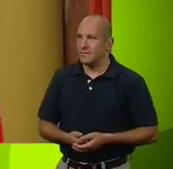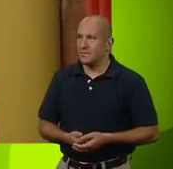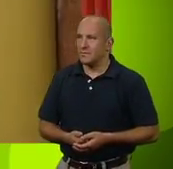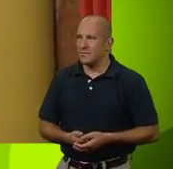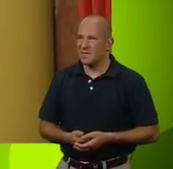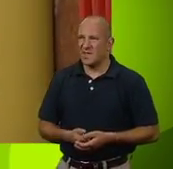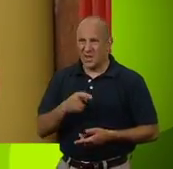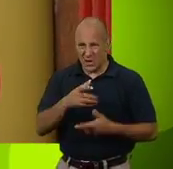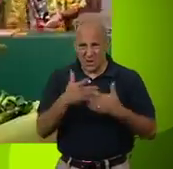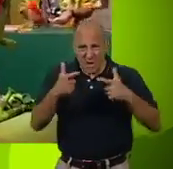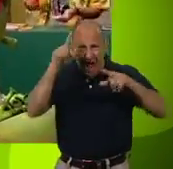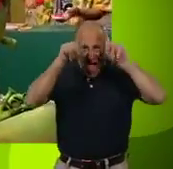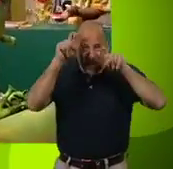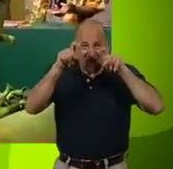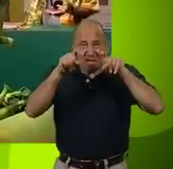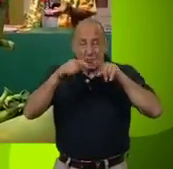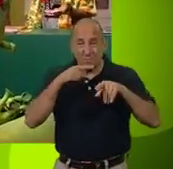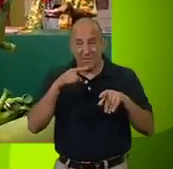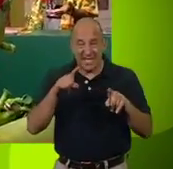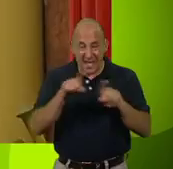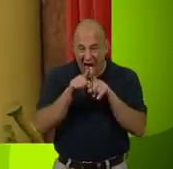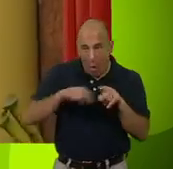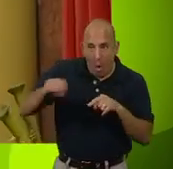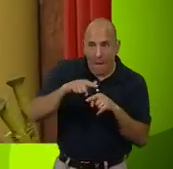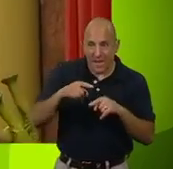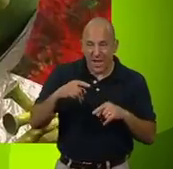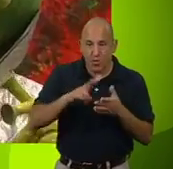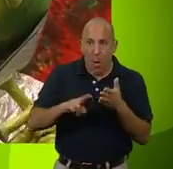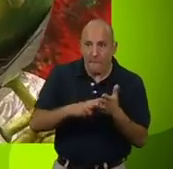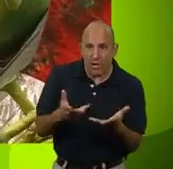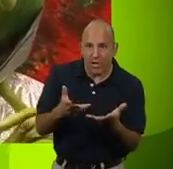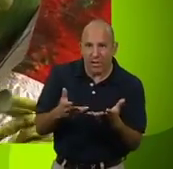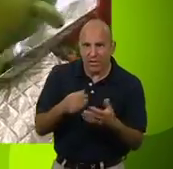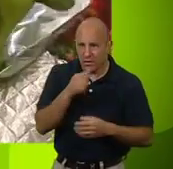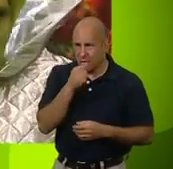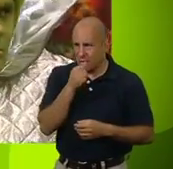You're being too alien. Act like everyone else. Be normal.